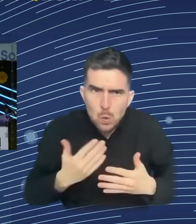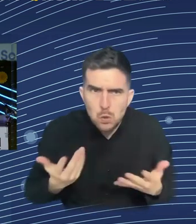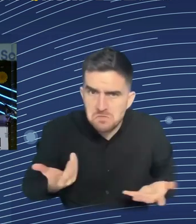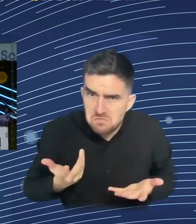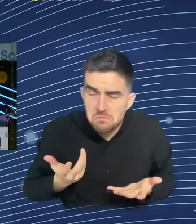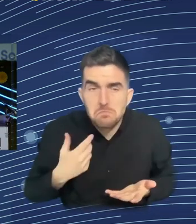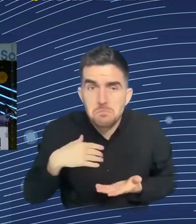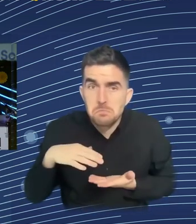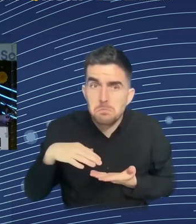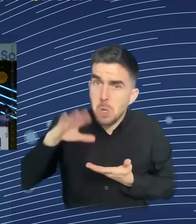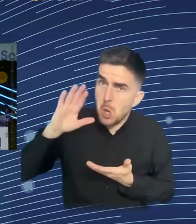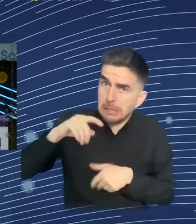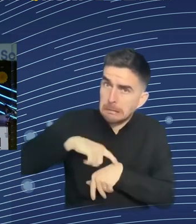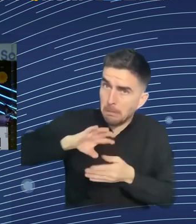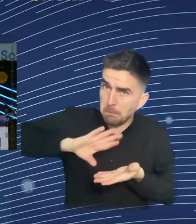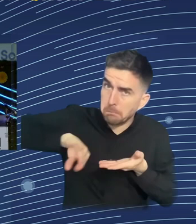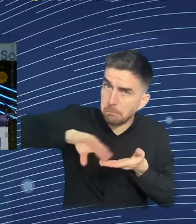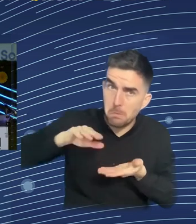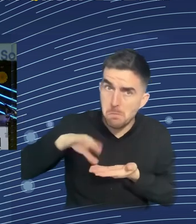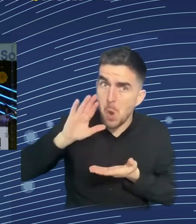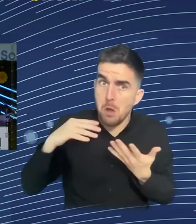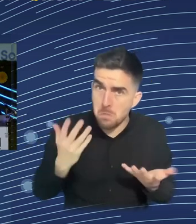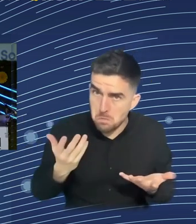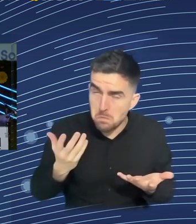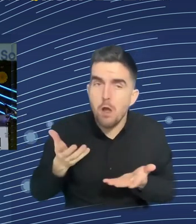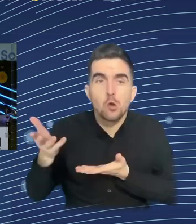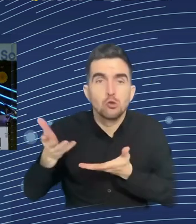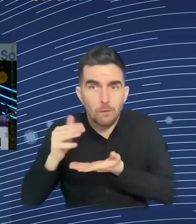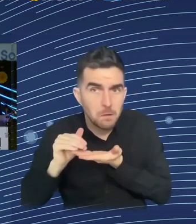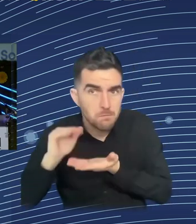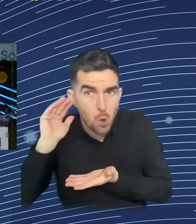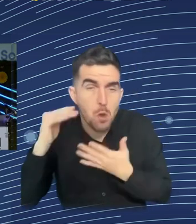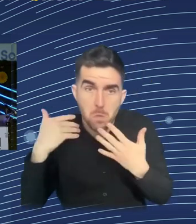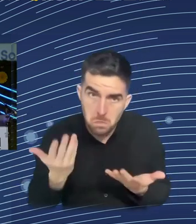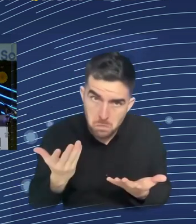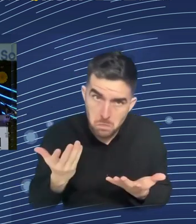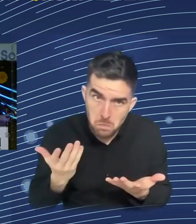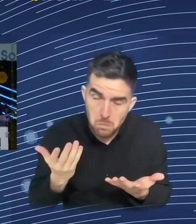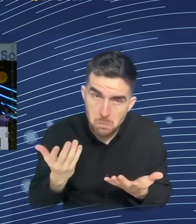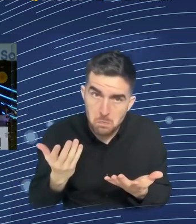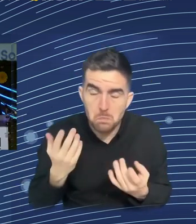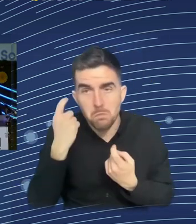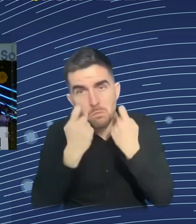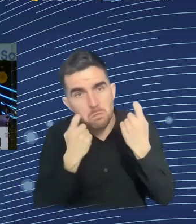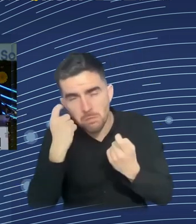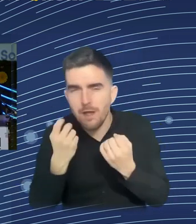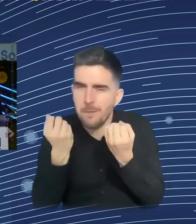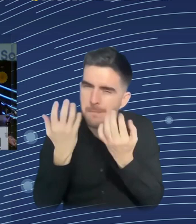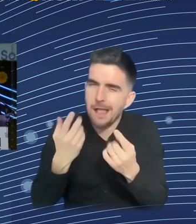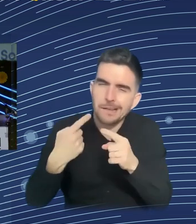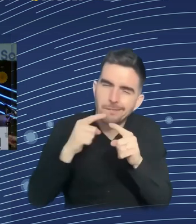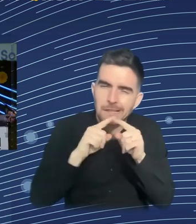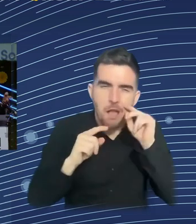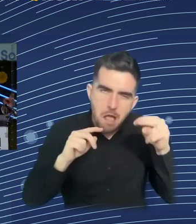insights in economics, he'd forgotten that there is a service sector that is going to go on